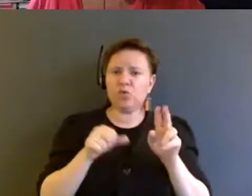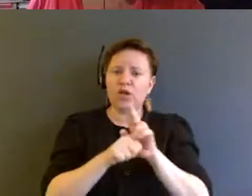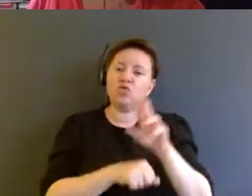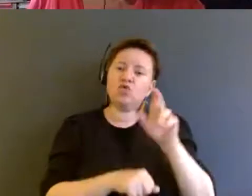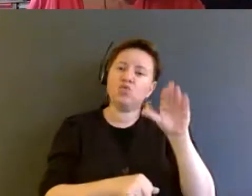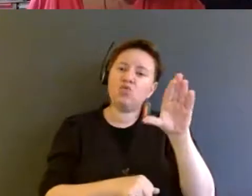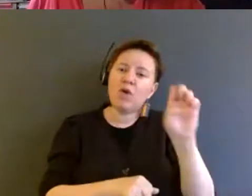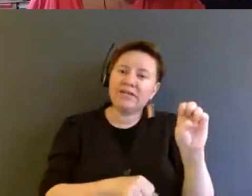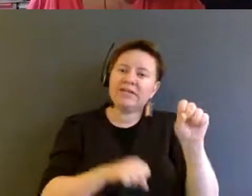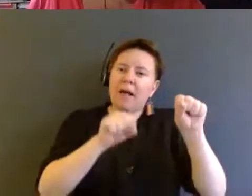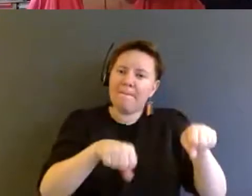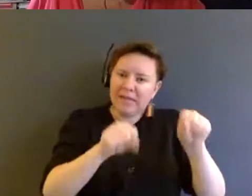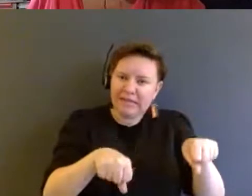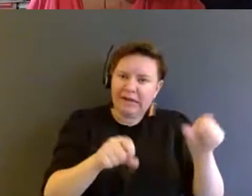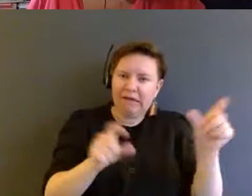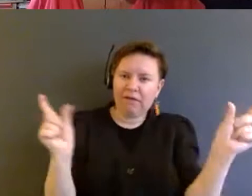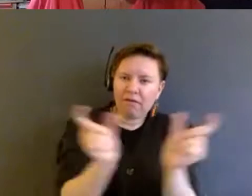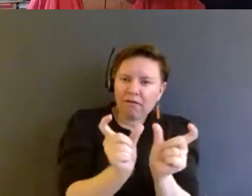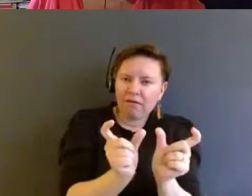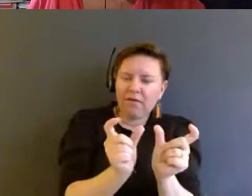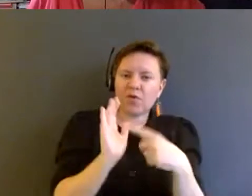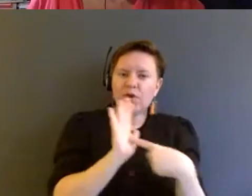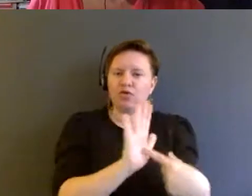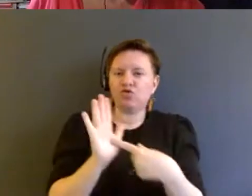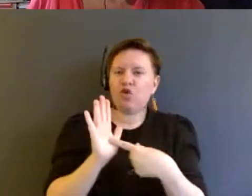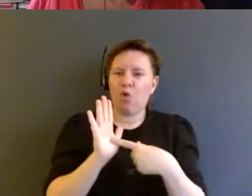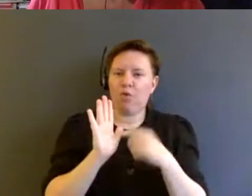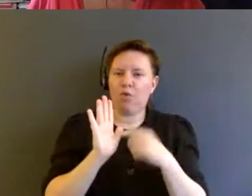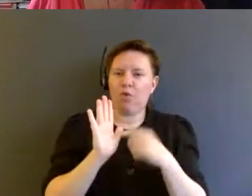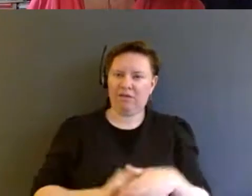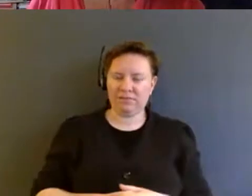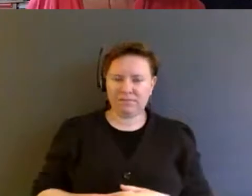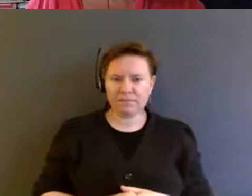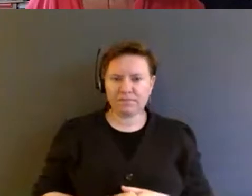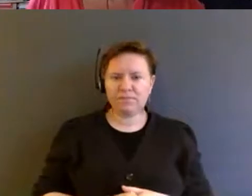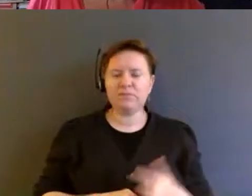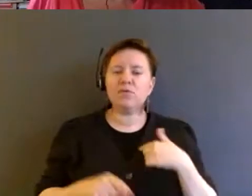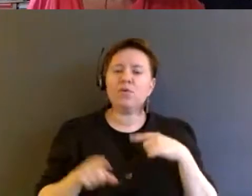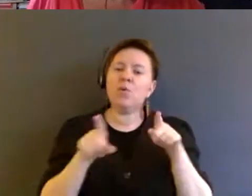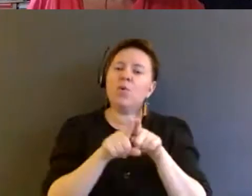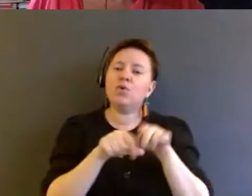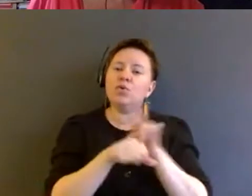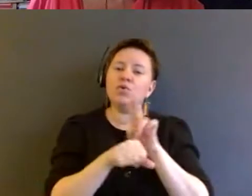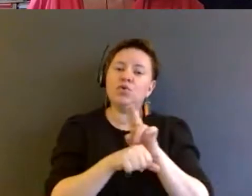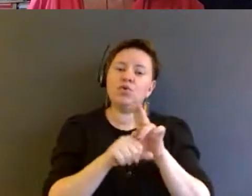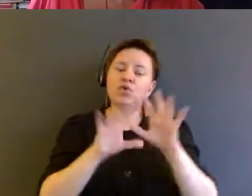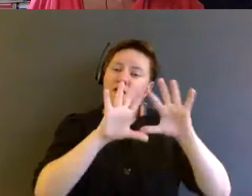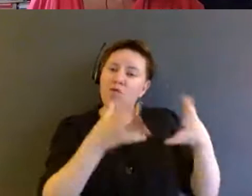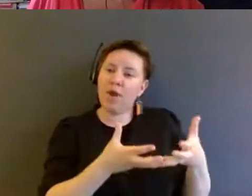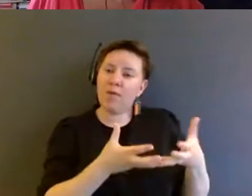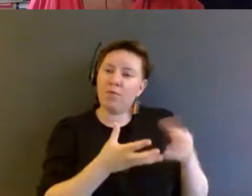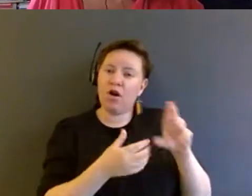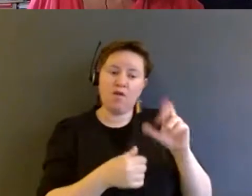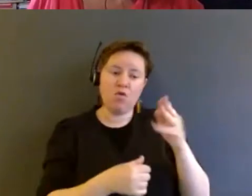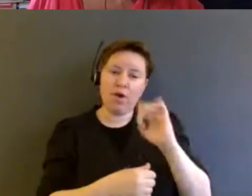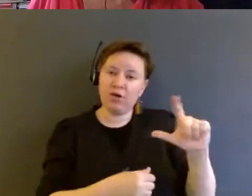as a way to denote this nexus. I also use the framework of racial criminal